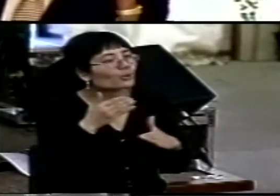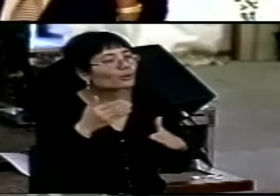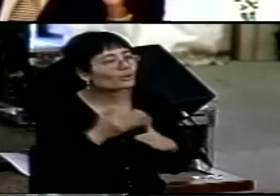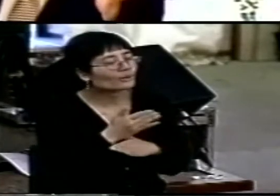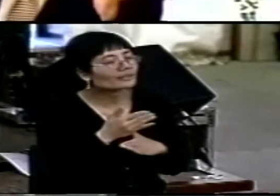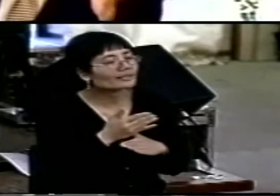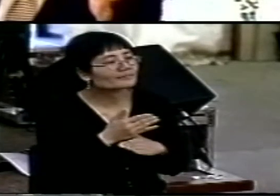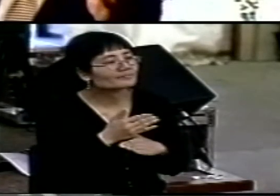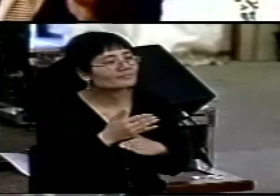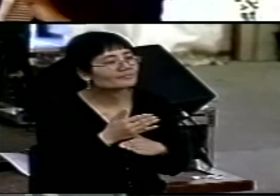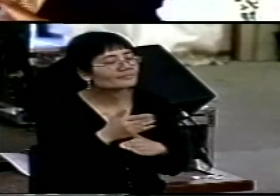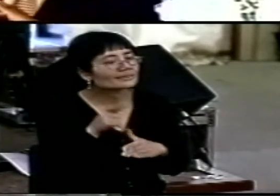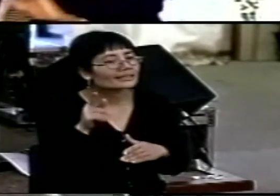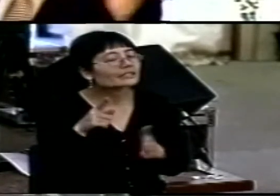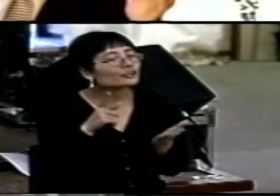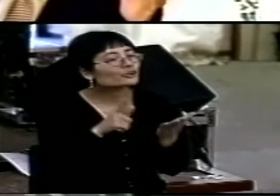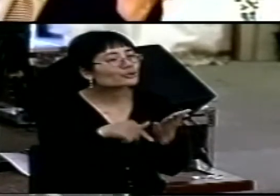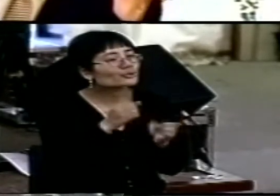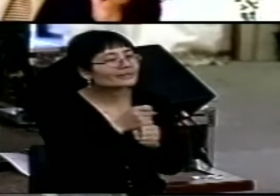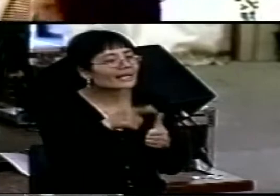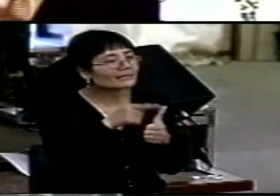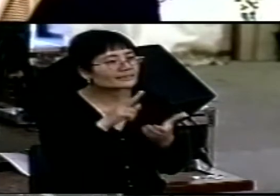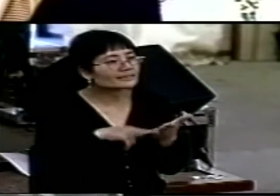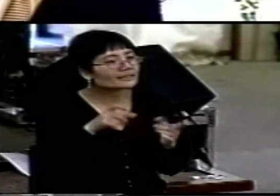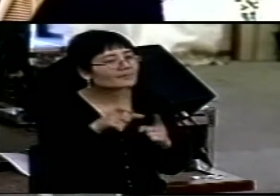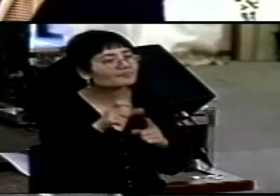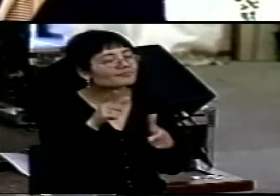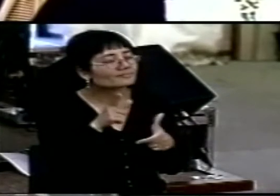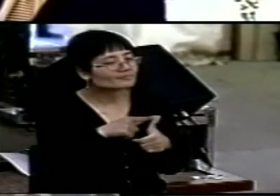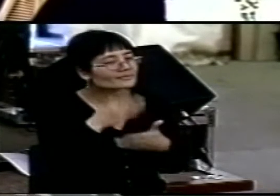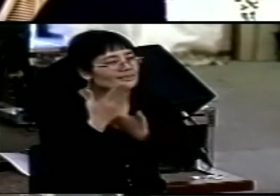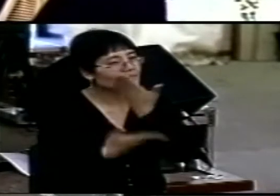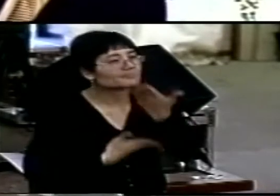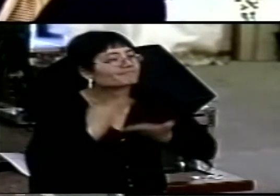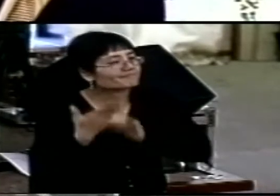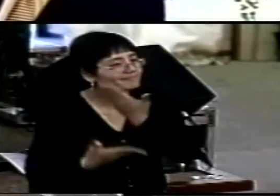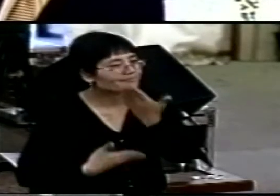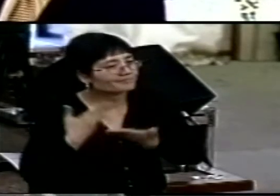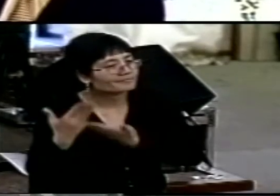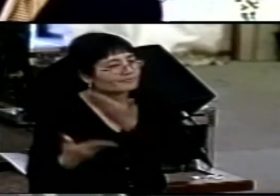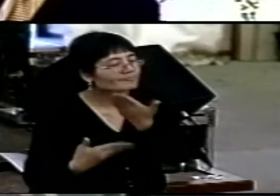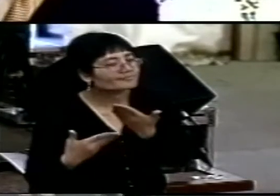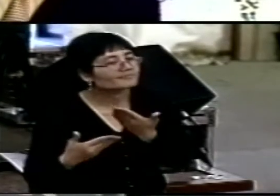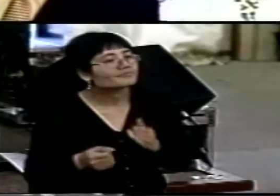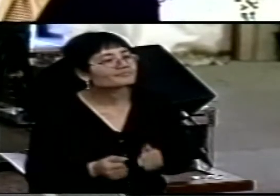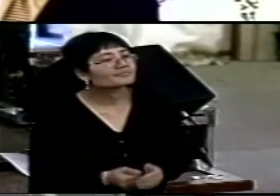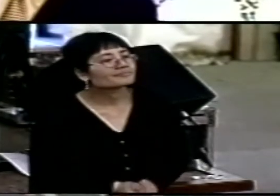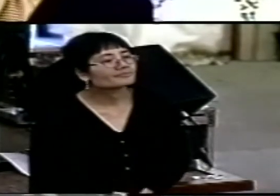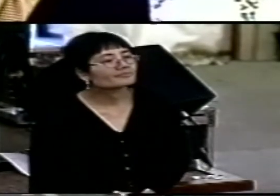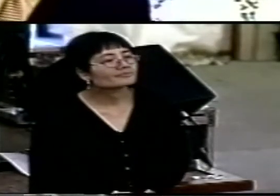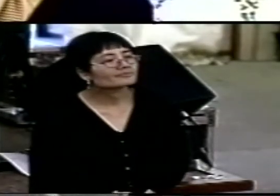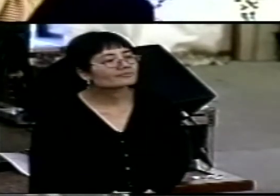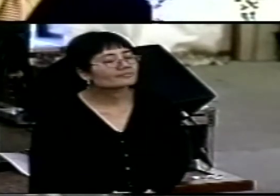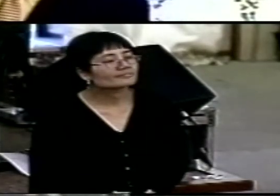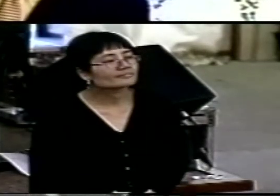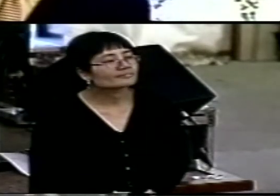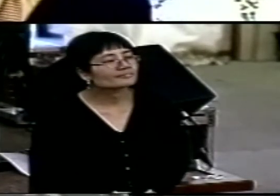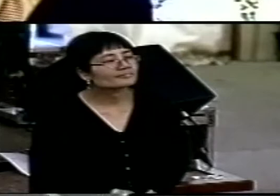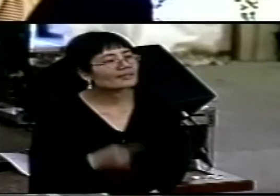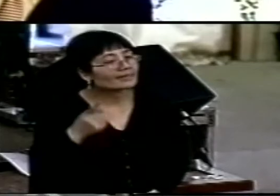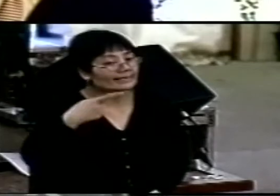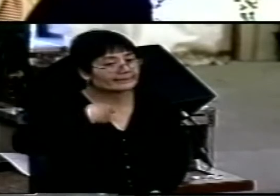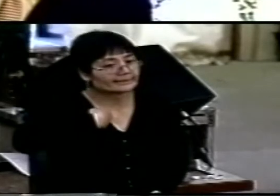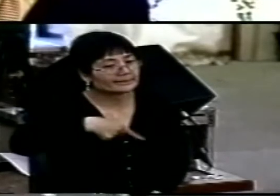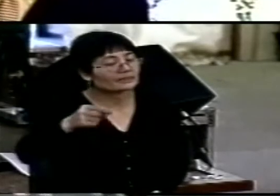have been in a church in Uganda bulging at the seams and they have sent out, their passion is to send out something like 200